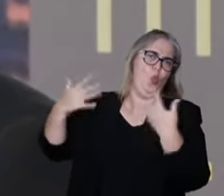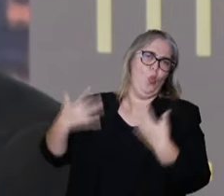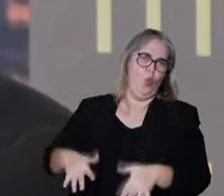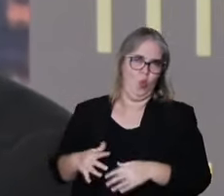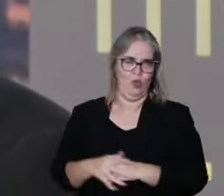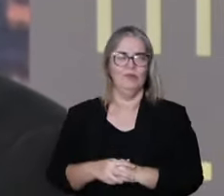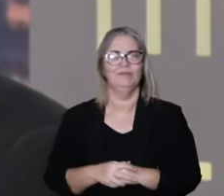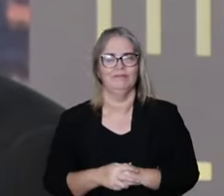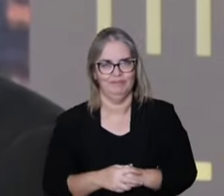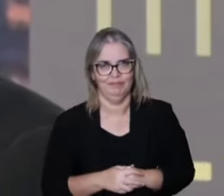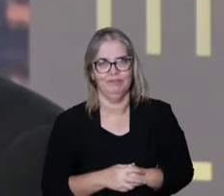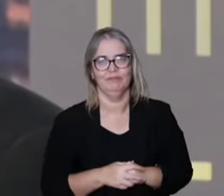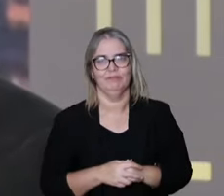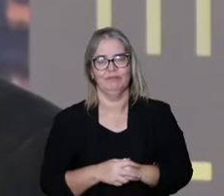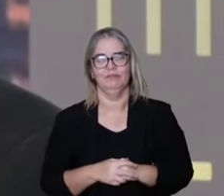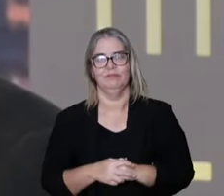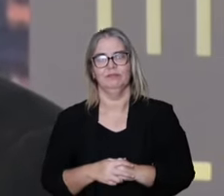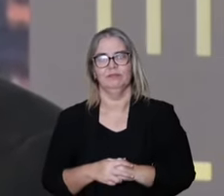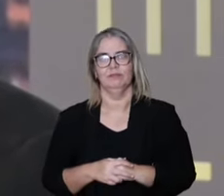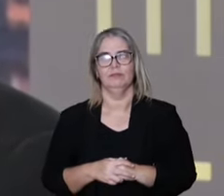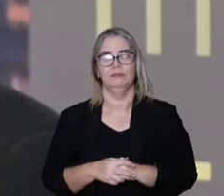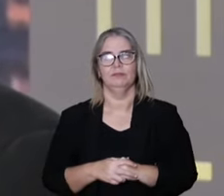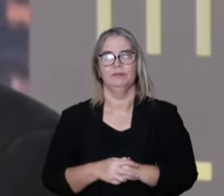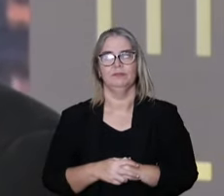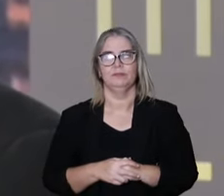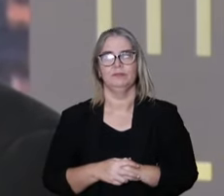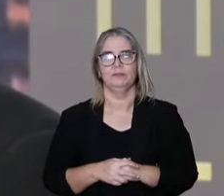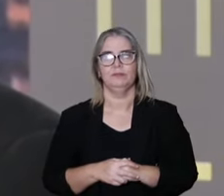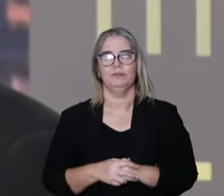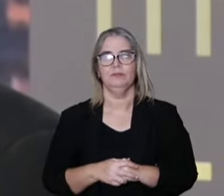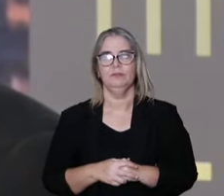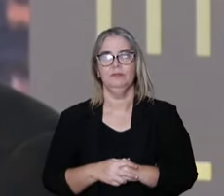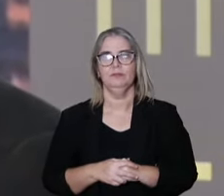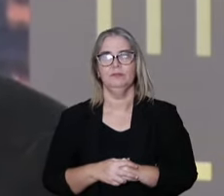with this perspective.